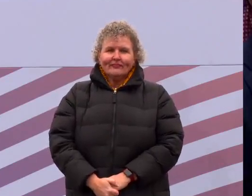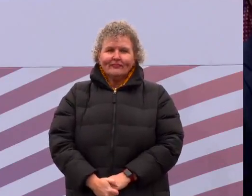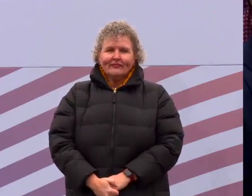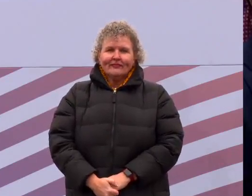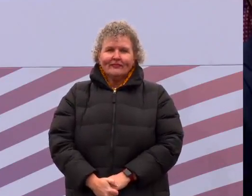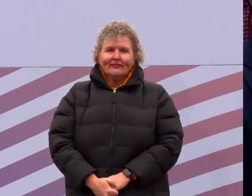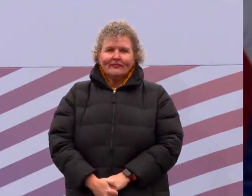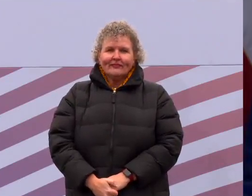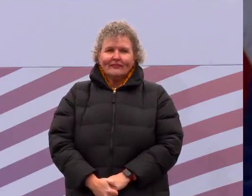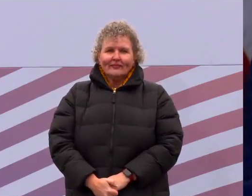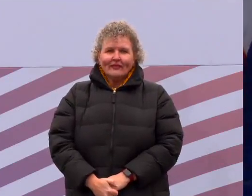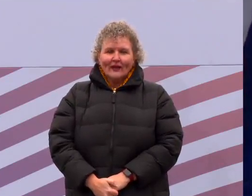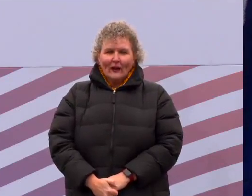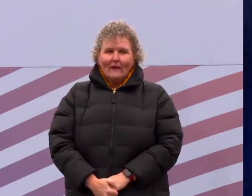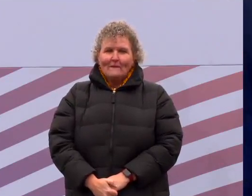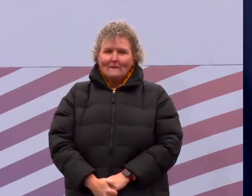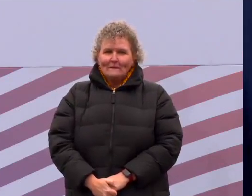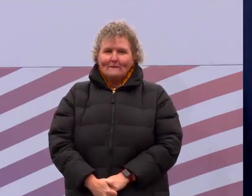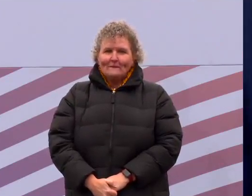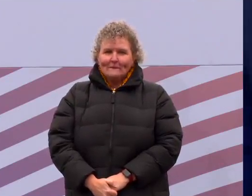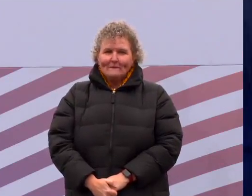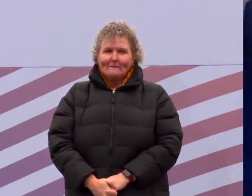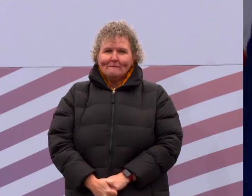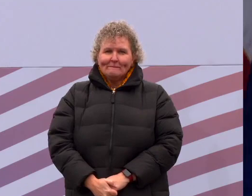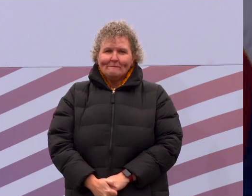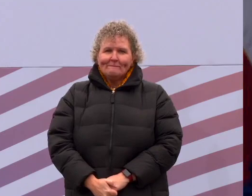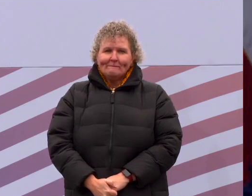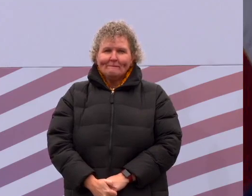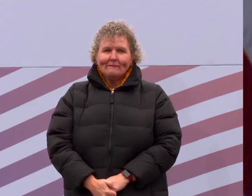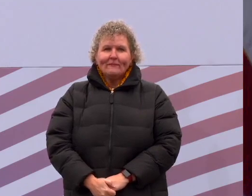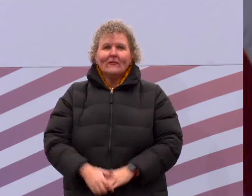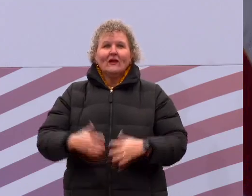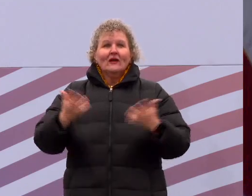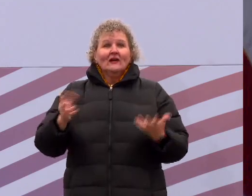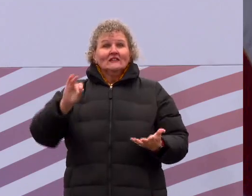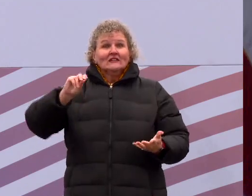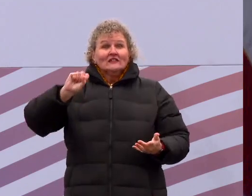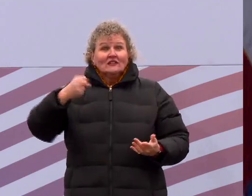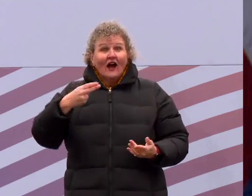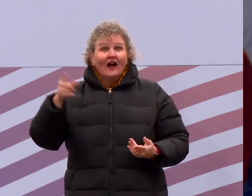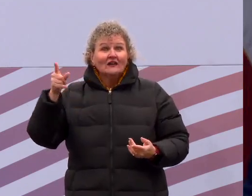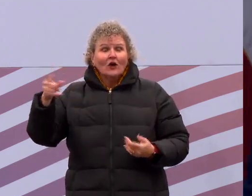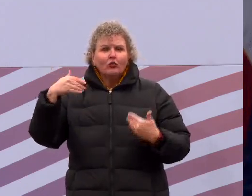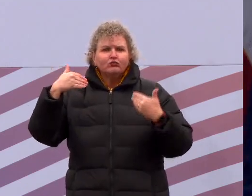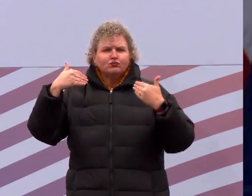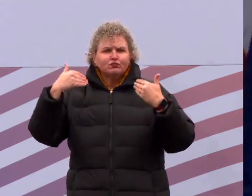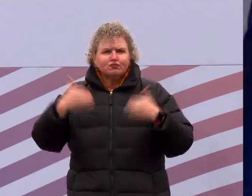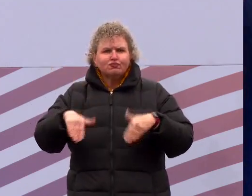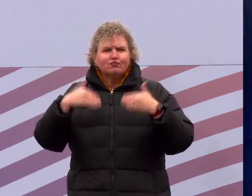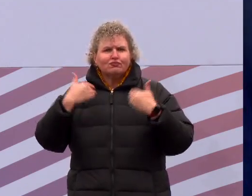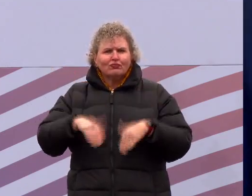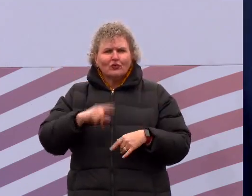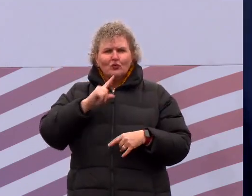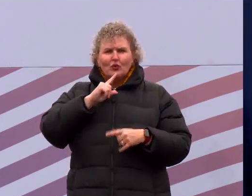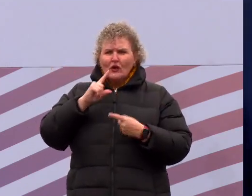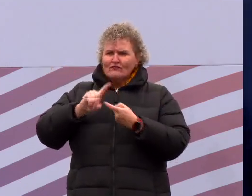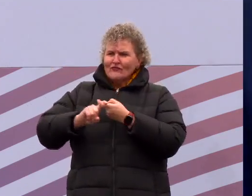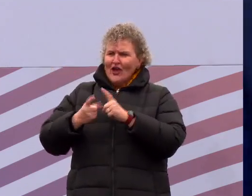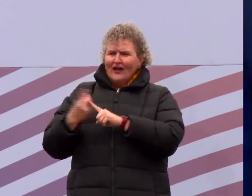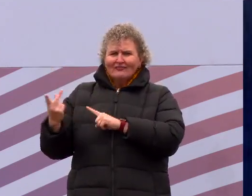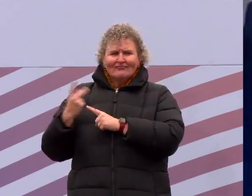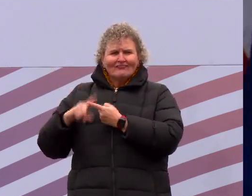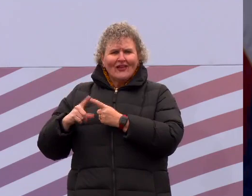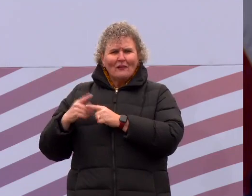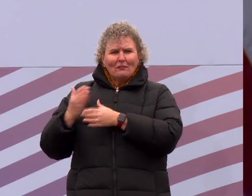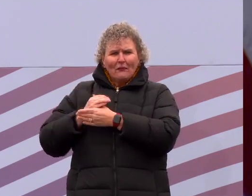Josh has become more than just a running mate, but a friend and a partner. I've seen the care in his eyes when